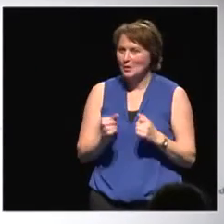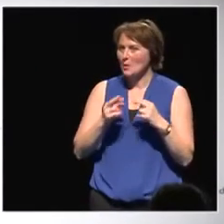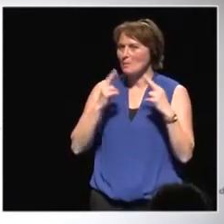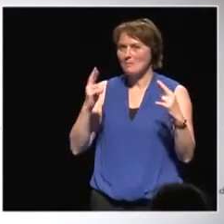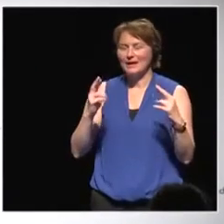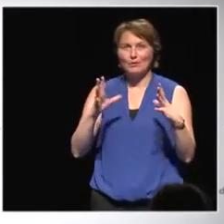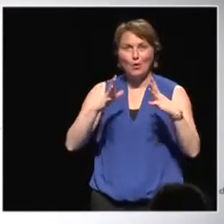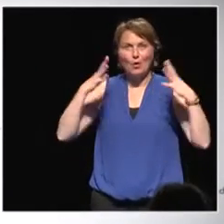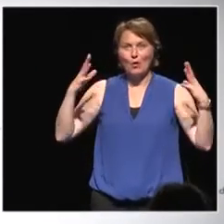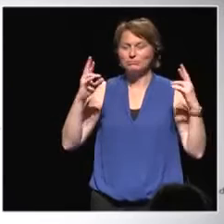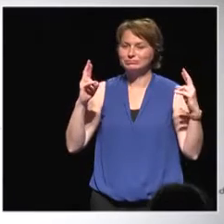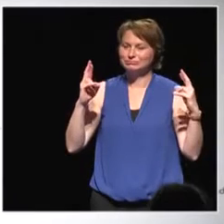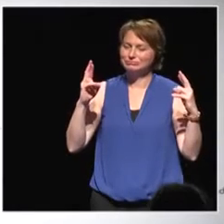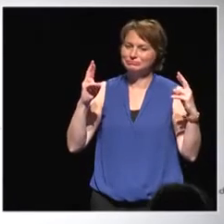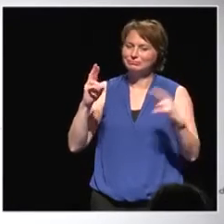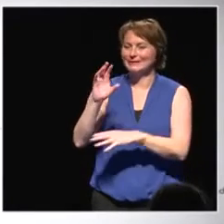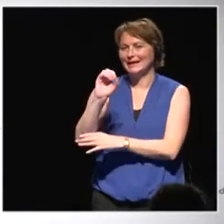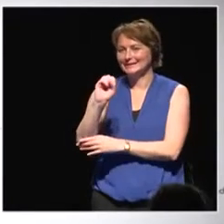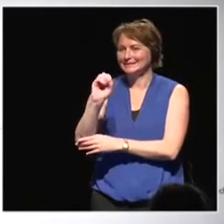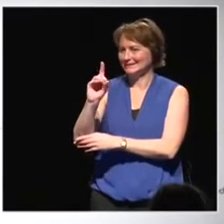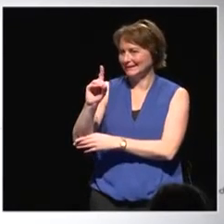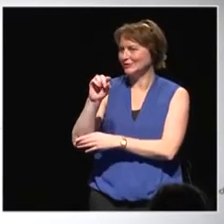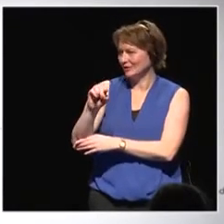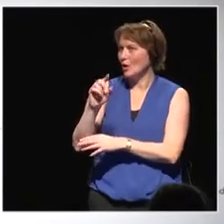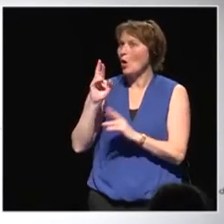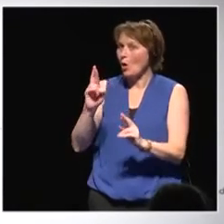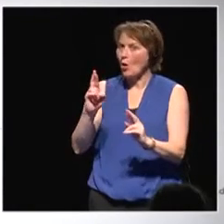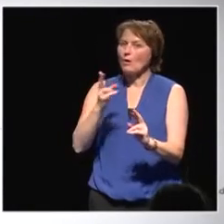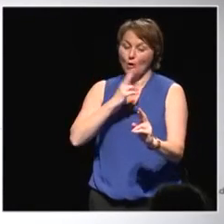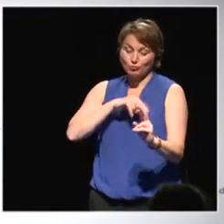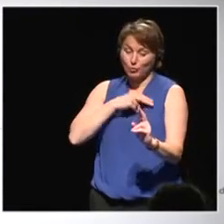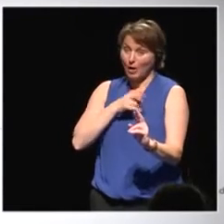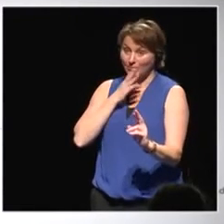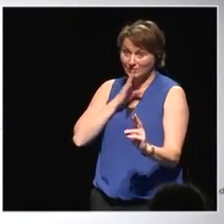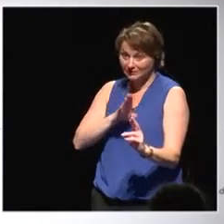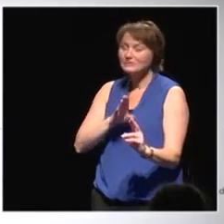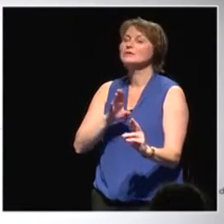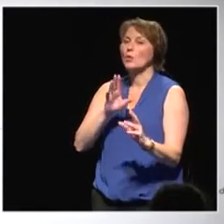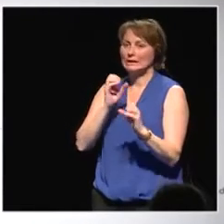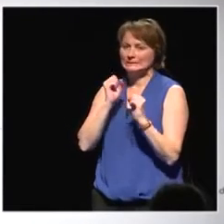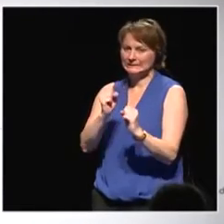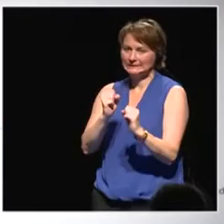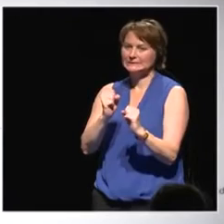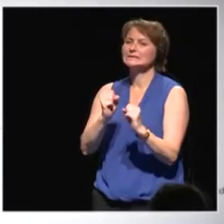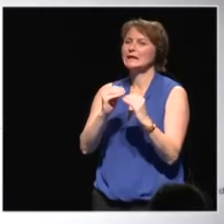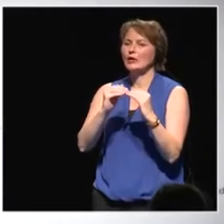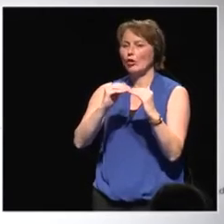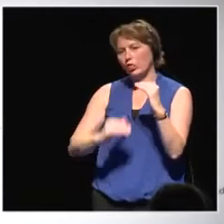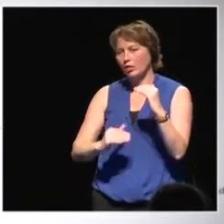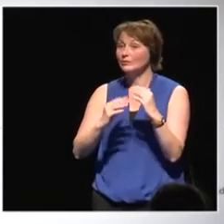SDGs. Let's hope they will keep the promises they are seemingly providing.